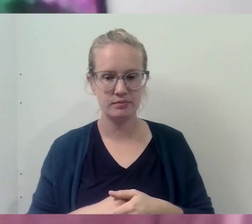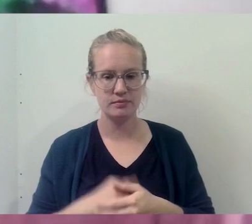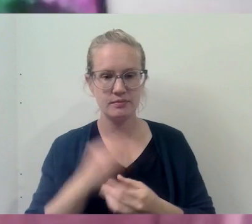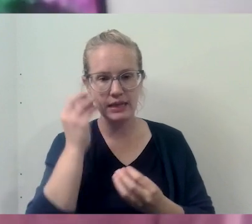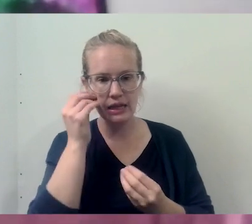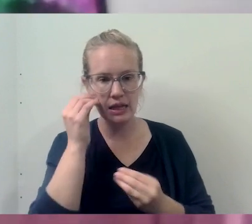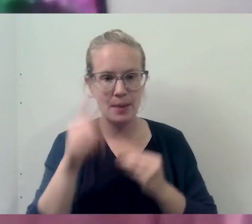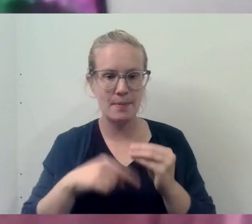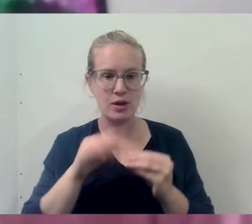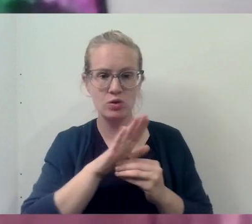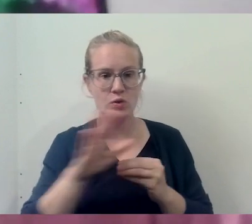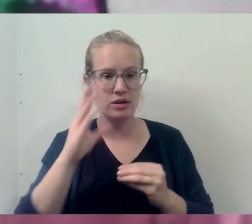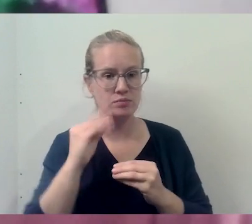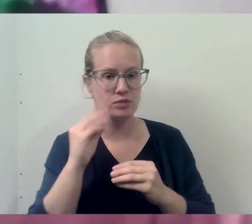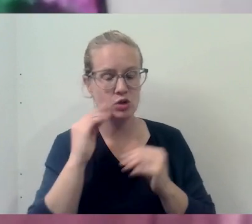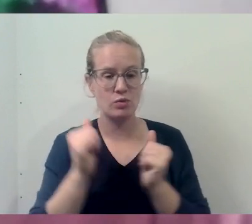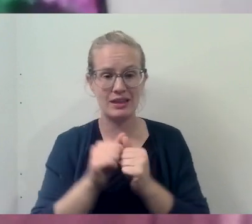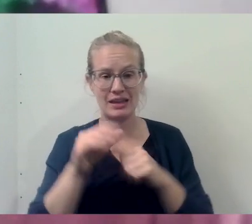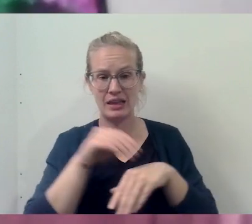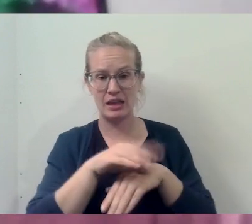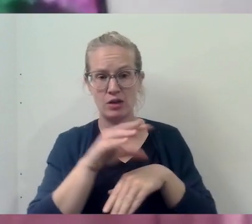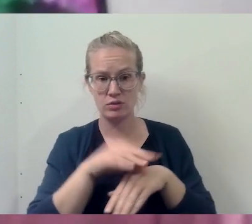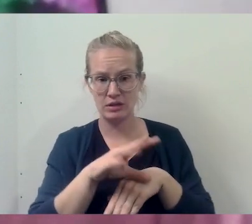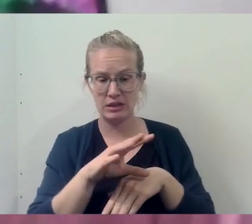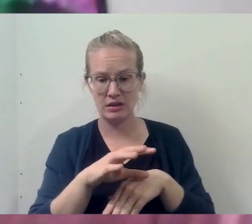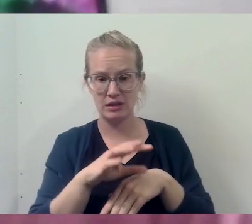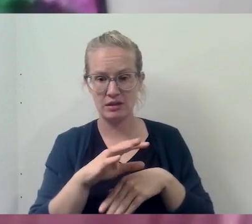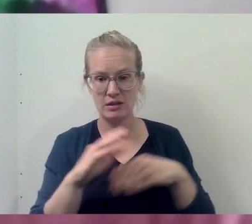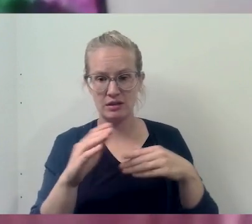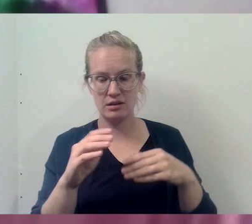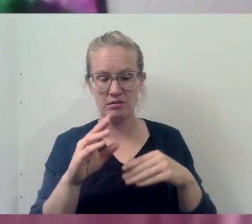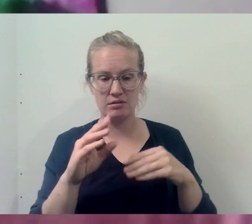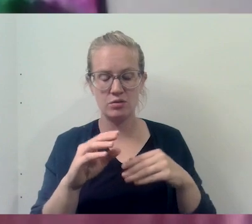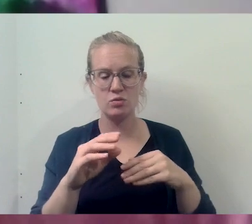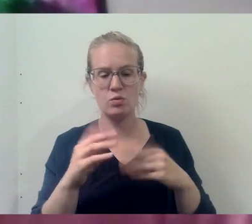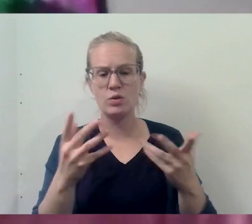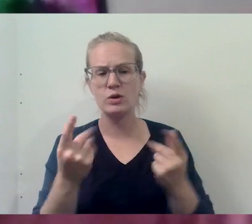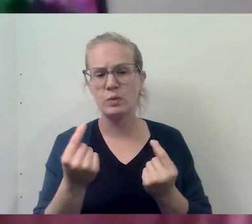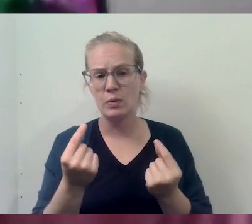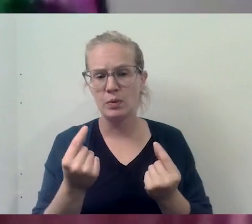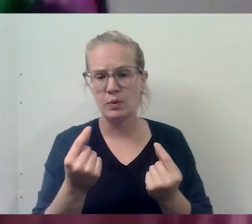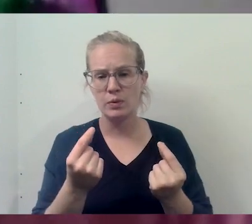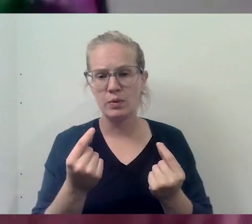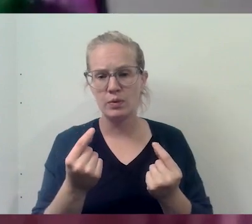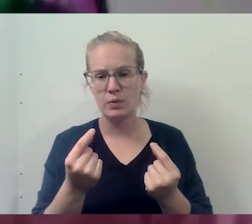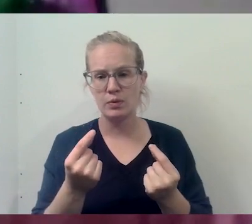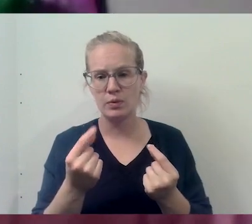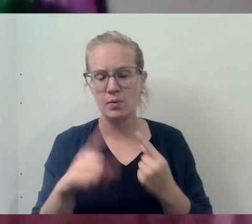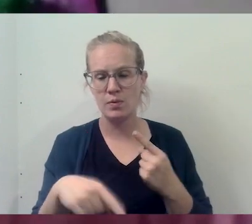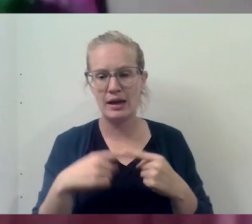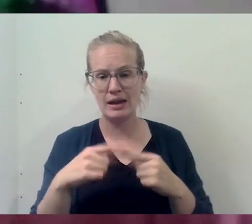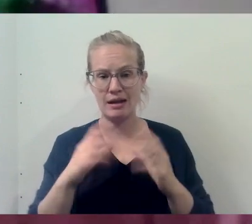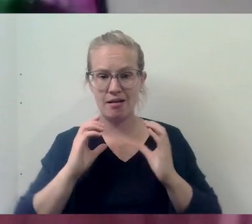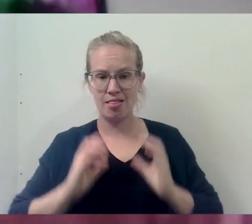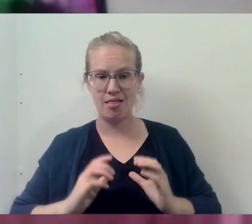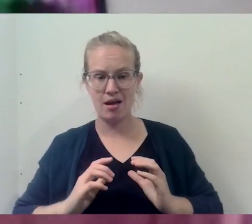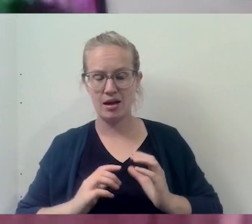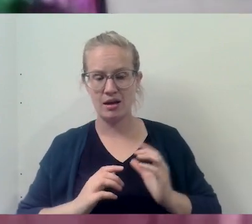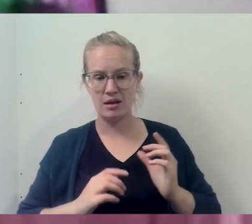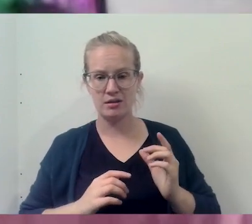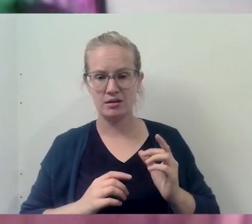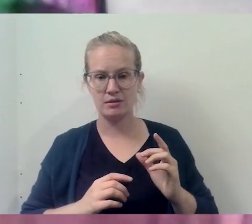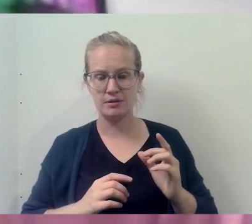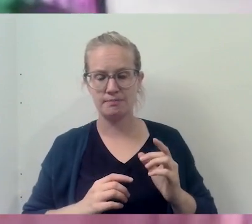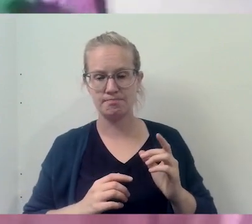about your experience in counseling here or in counseling others, what do you do whenever, um, a client comes to